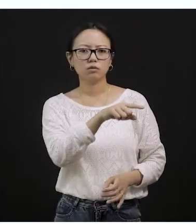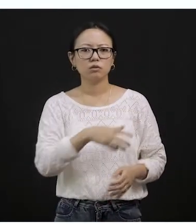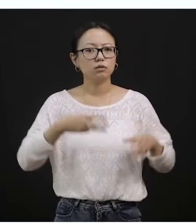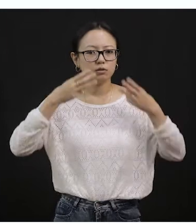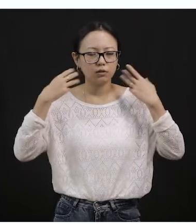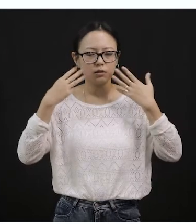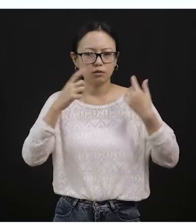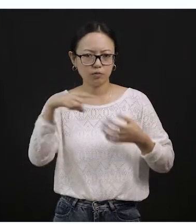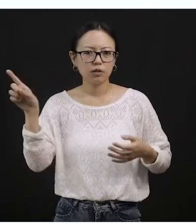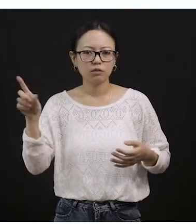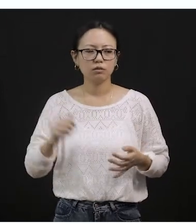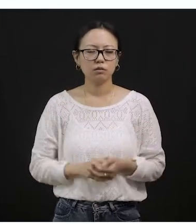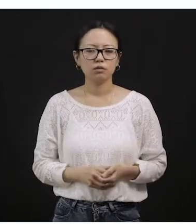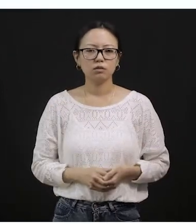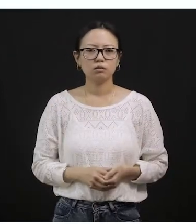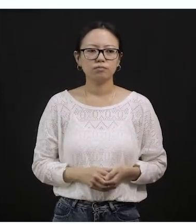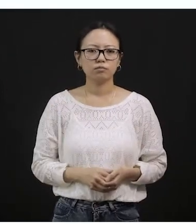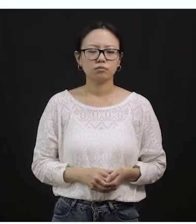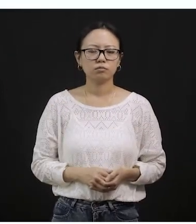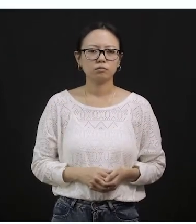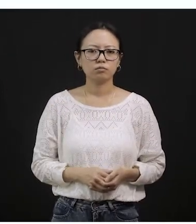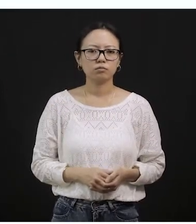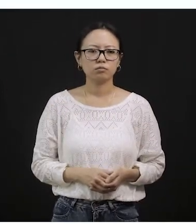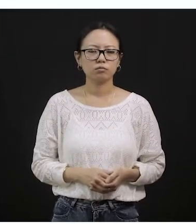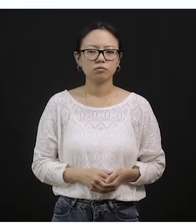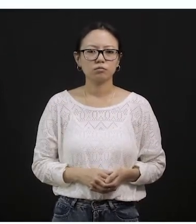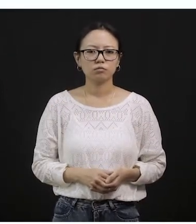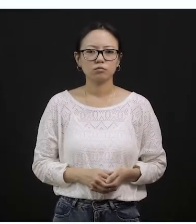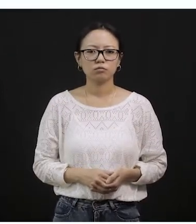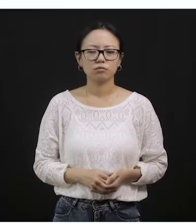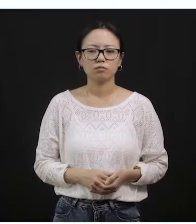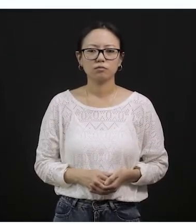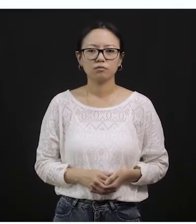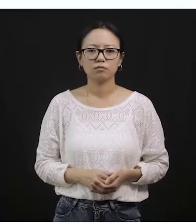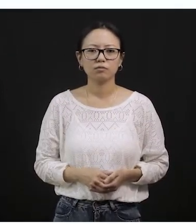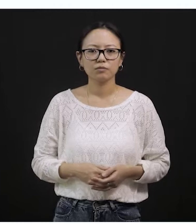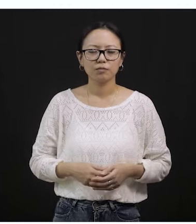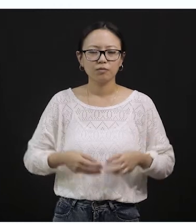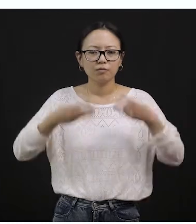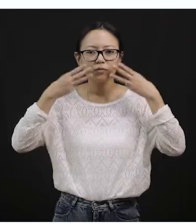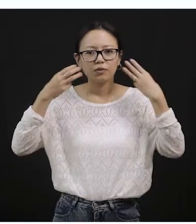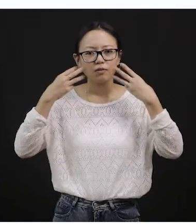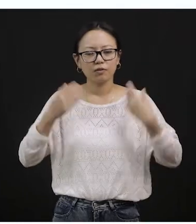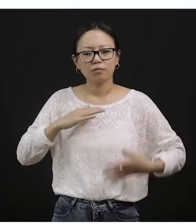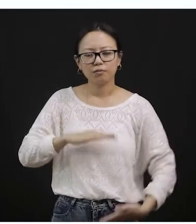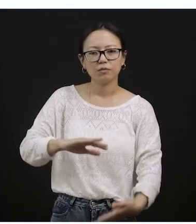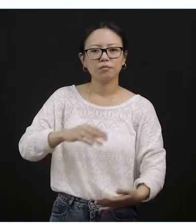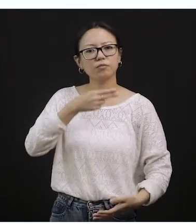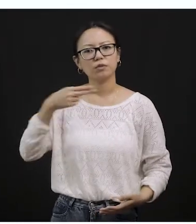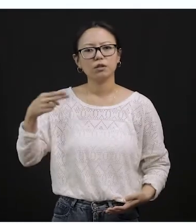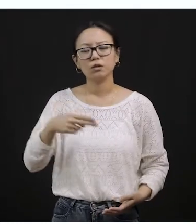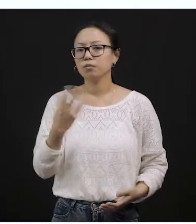right? This is a cat. And the name of a baby, you know, baby cat is, is kitten,